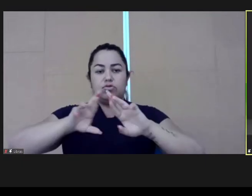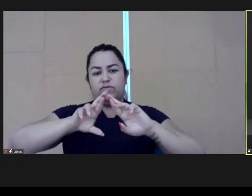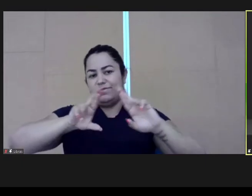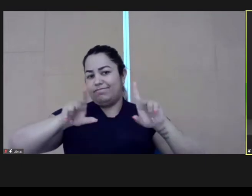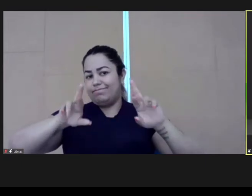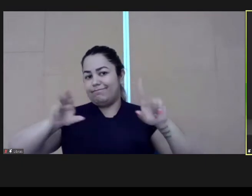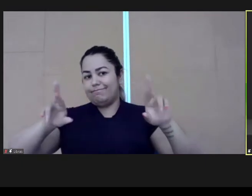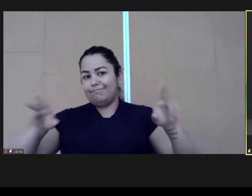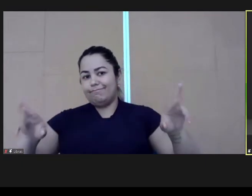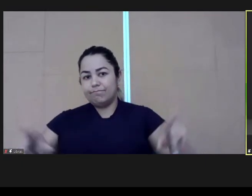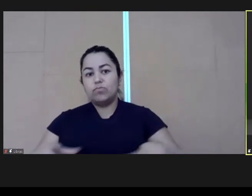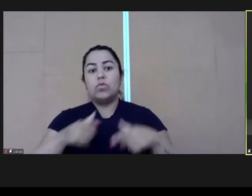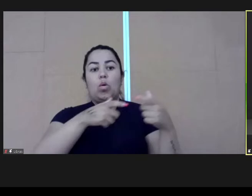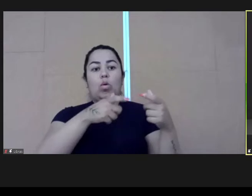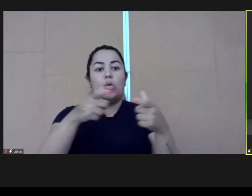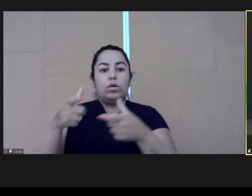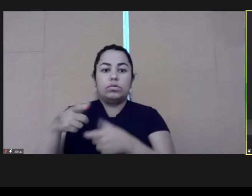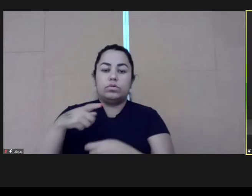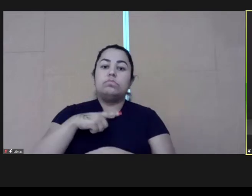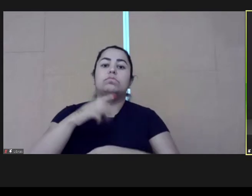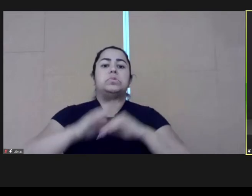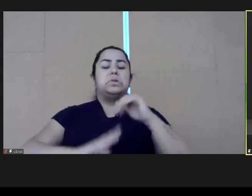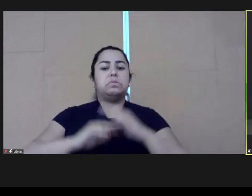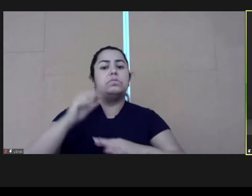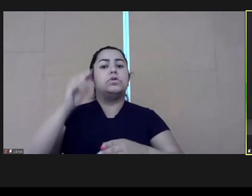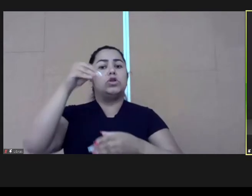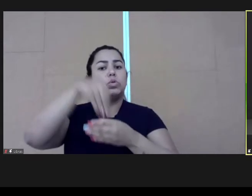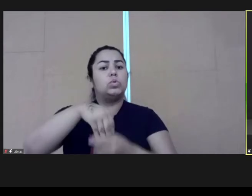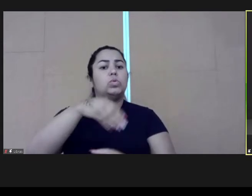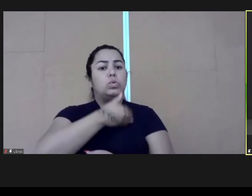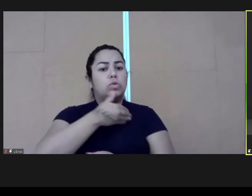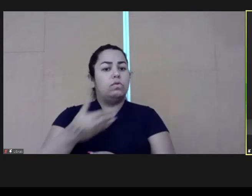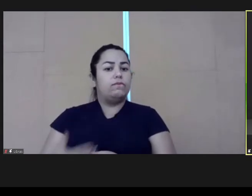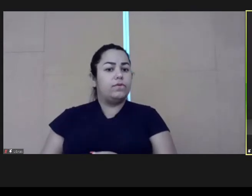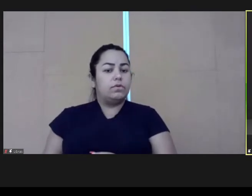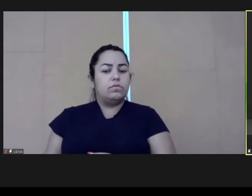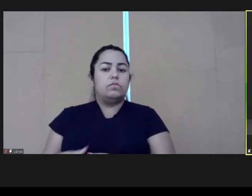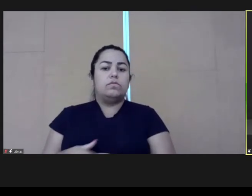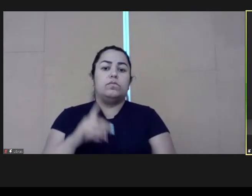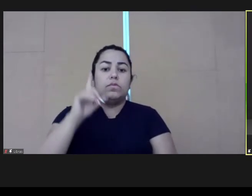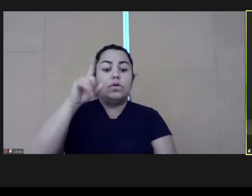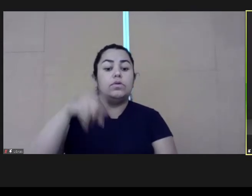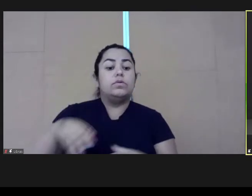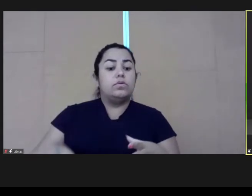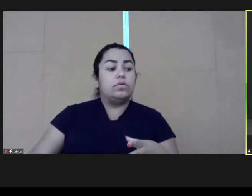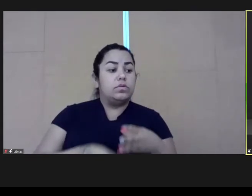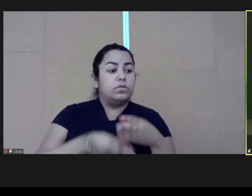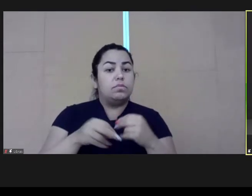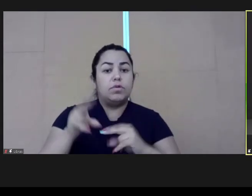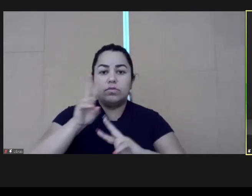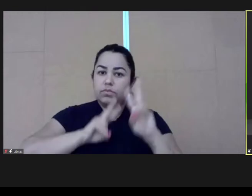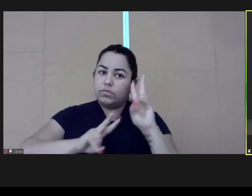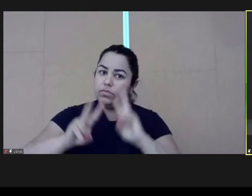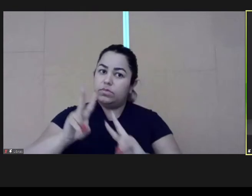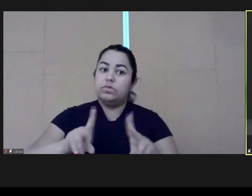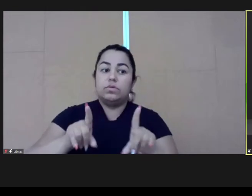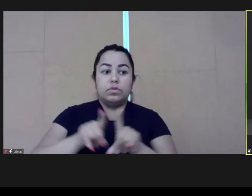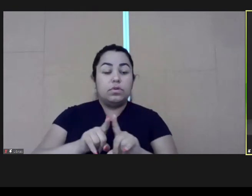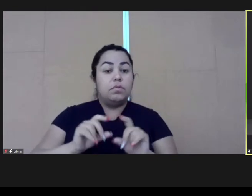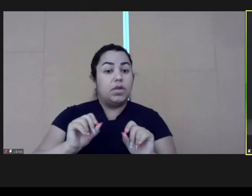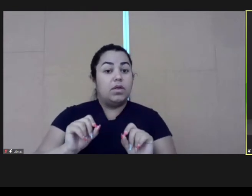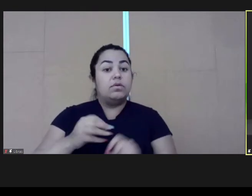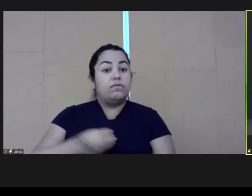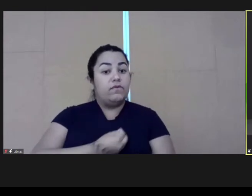these roles of different areas so we can have different outlooks in the government. The government has to